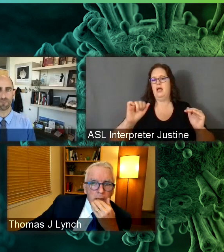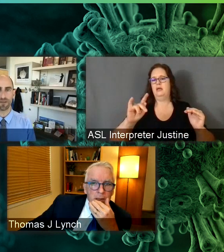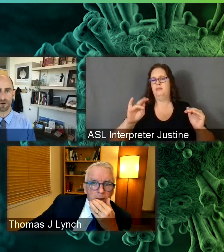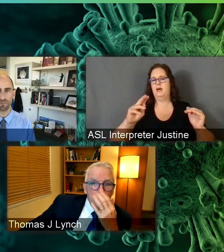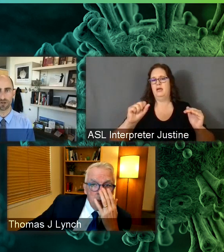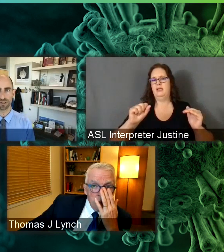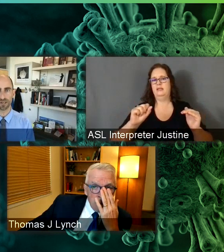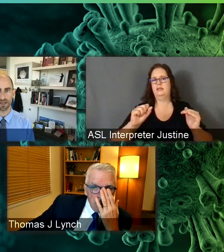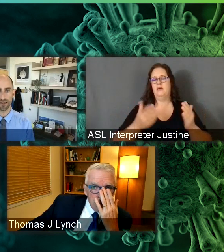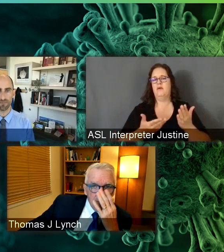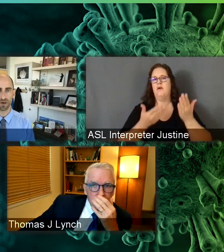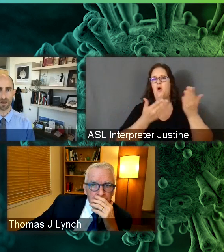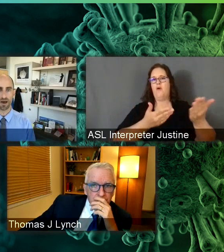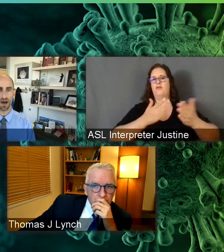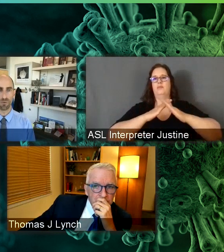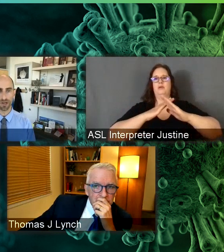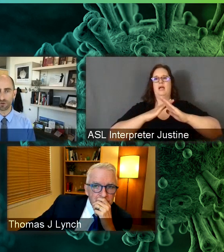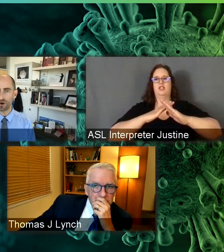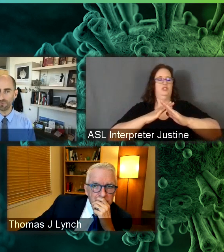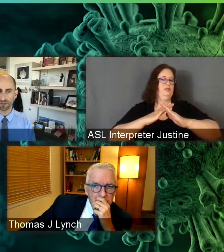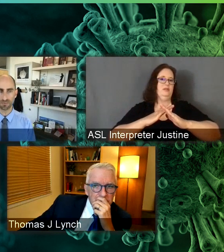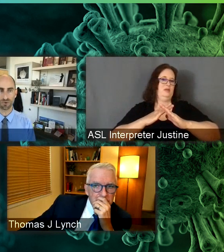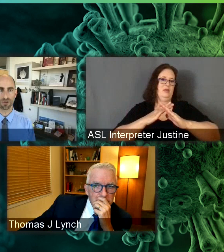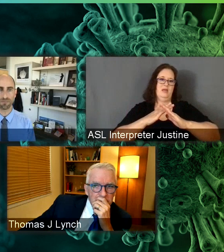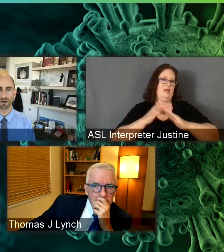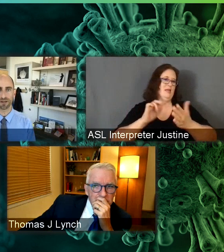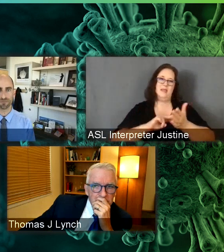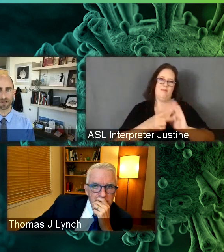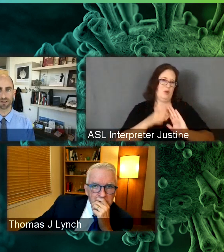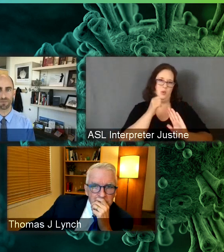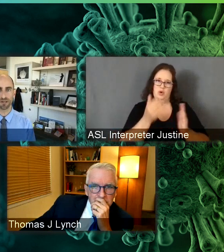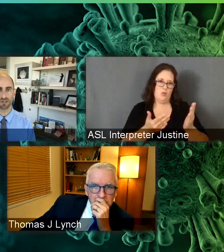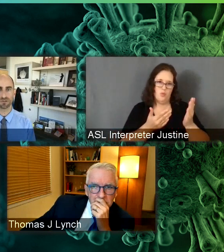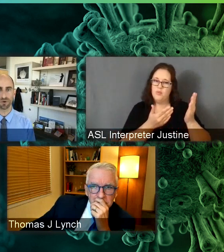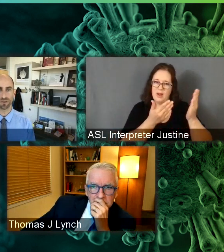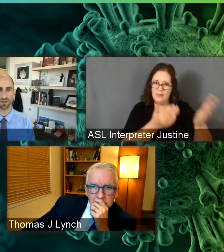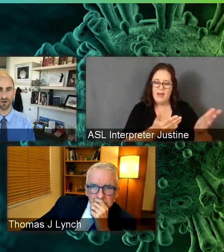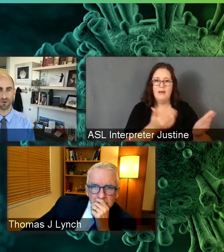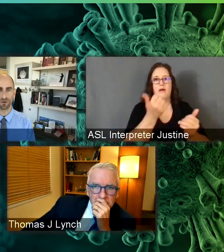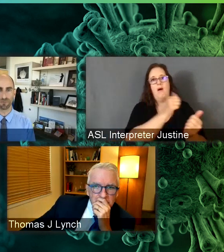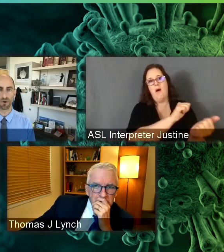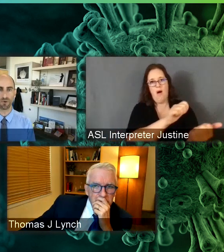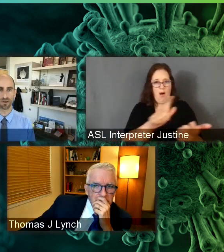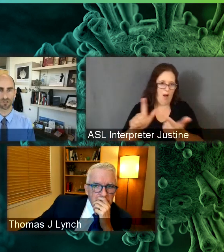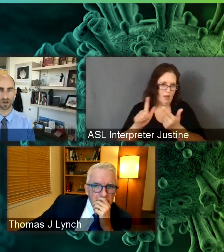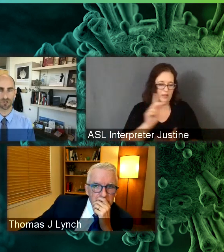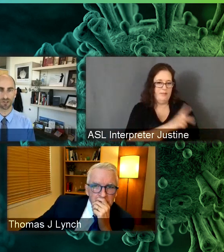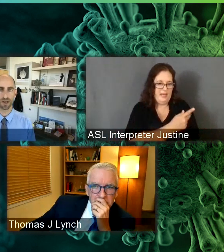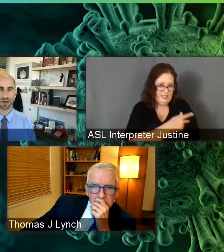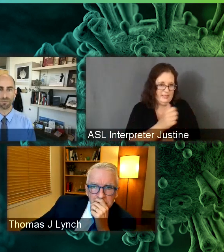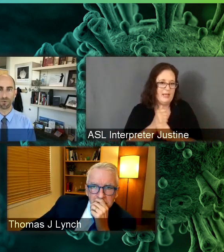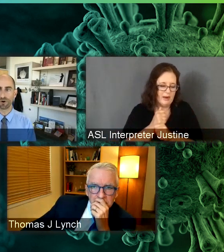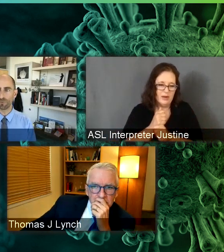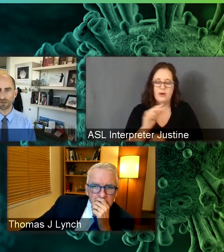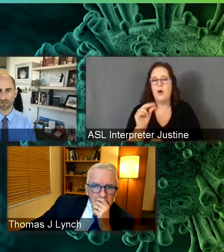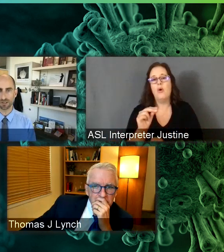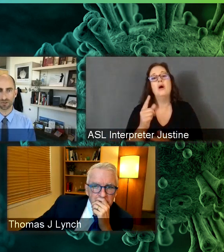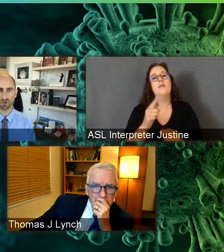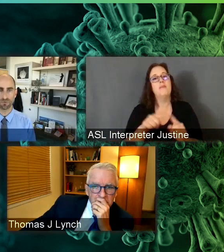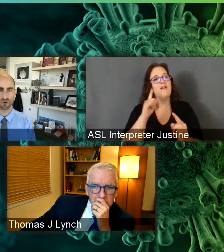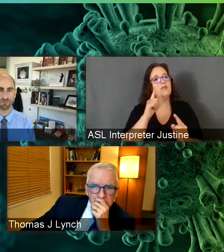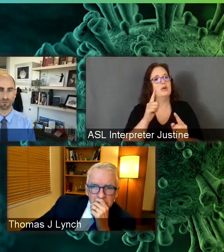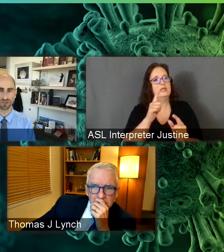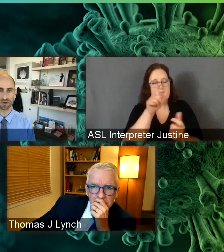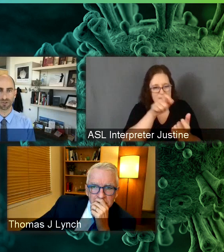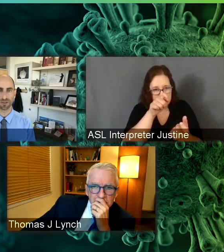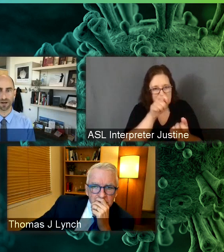routinely recommend that our patients get them. We do oftentimes order them on case by case basis with, you know, appropriate discussions. But we're hoping to see